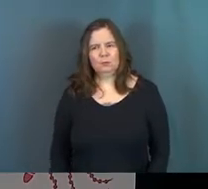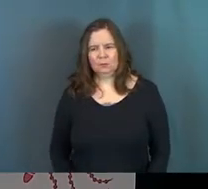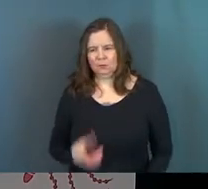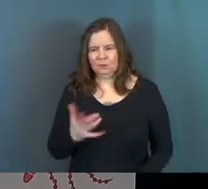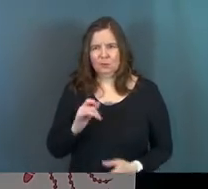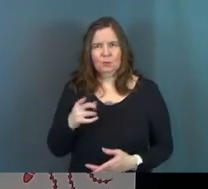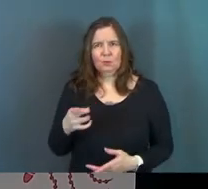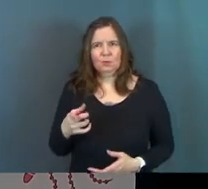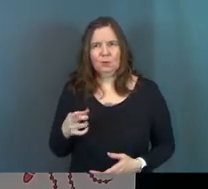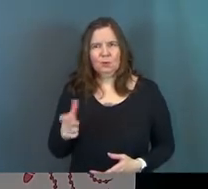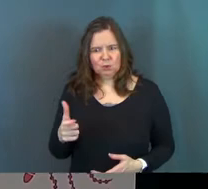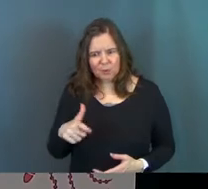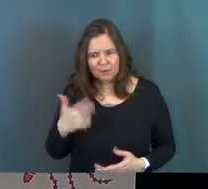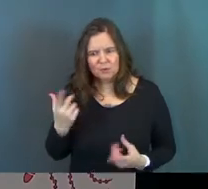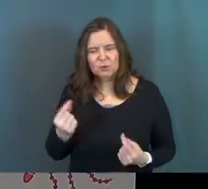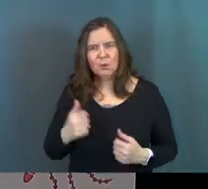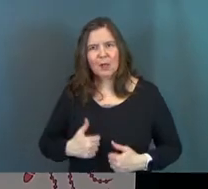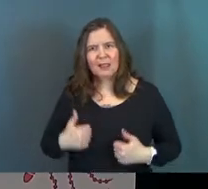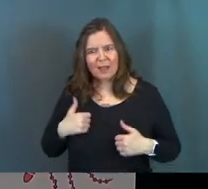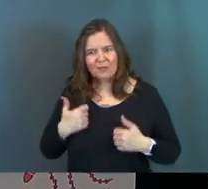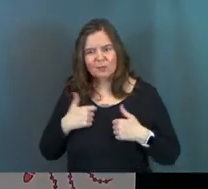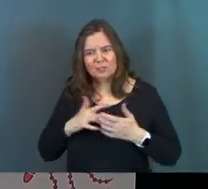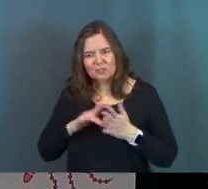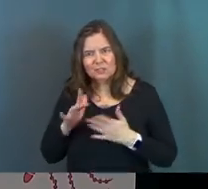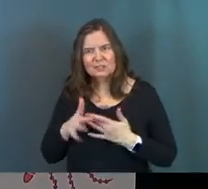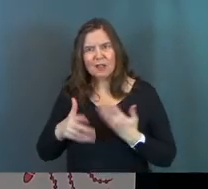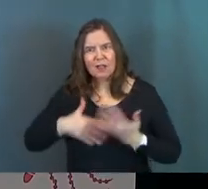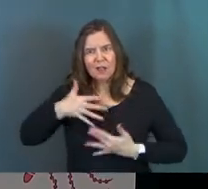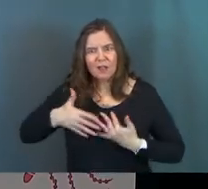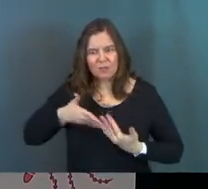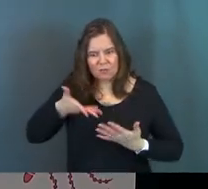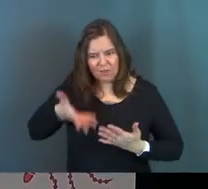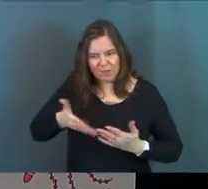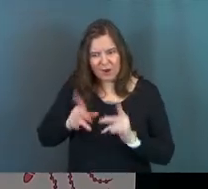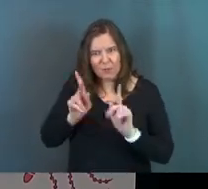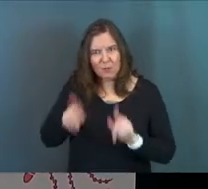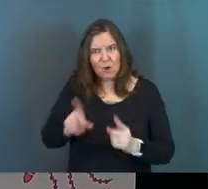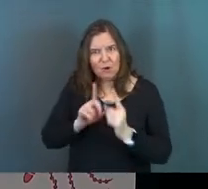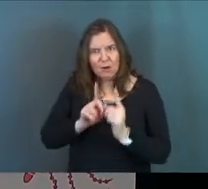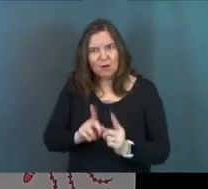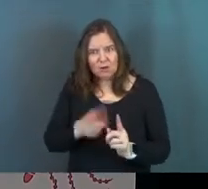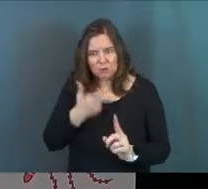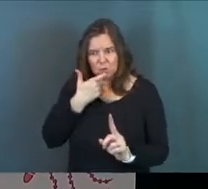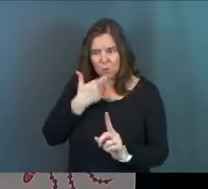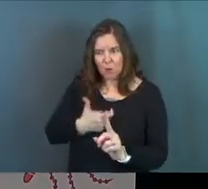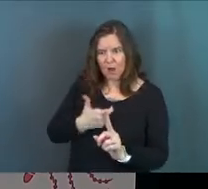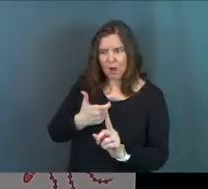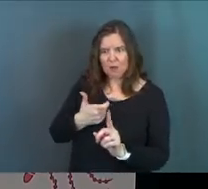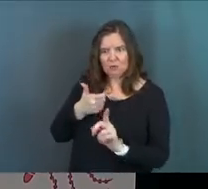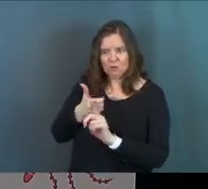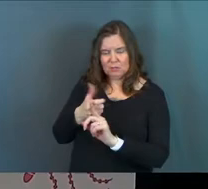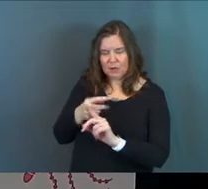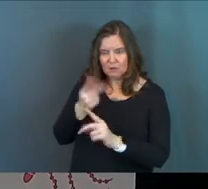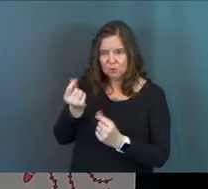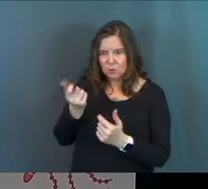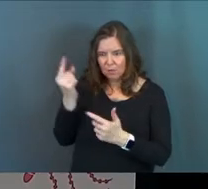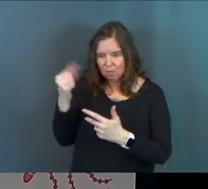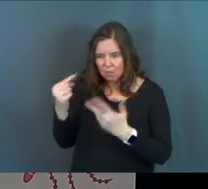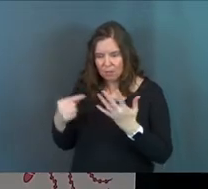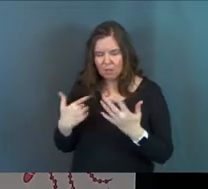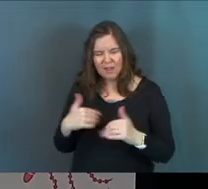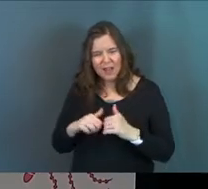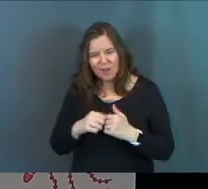Like you, you got to do life with Jesus, like right there in person. You watch them do all this stuff. Oh my goodness.